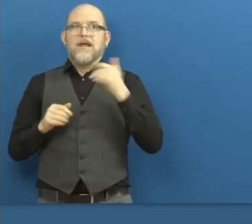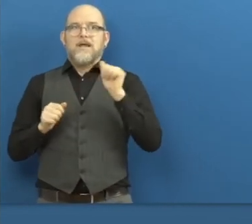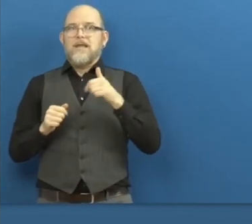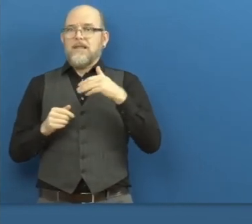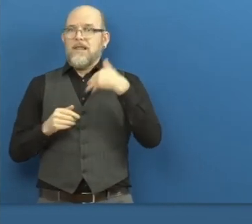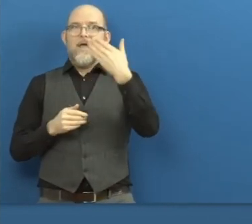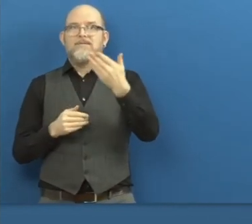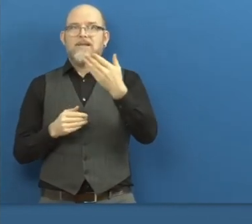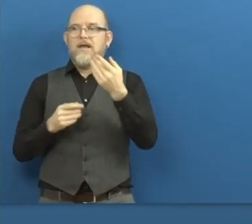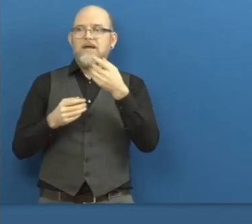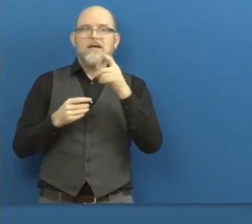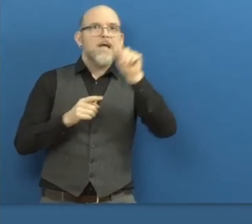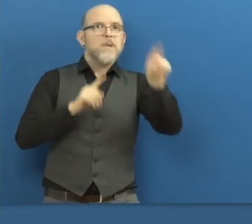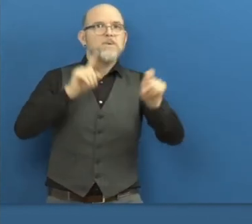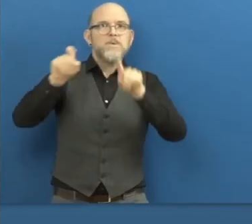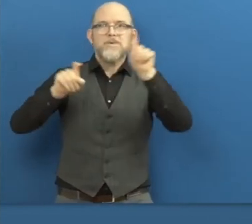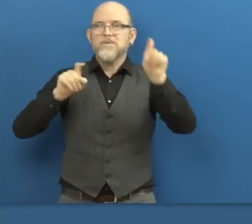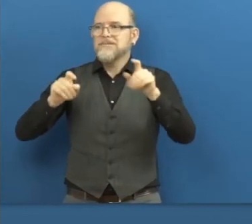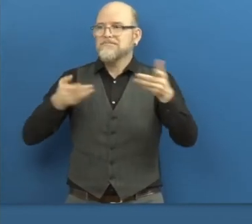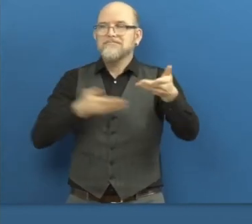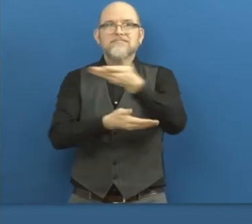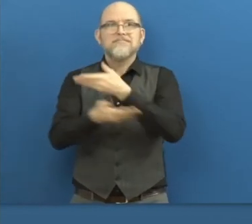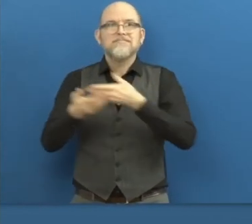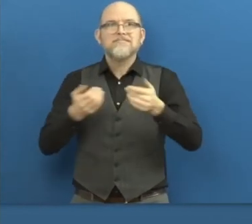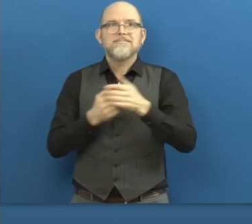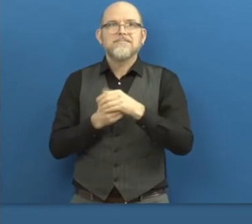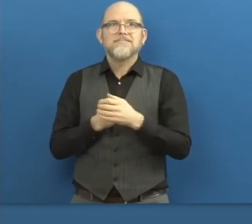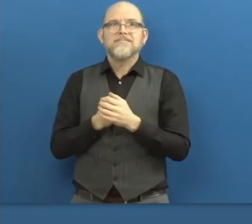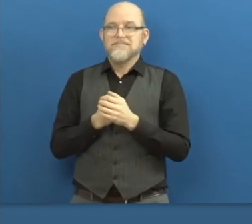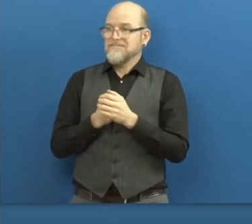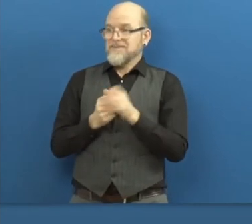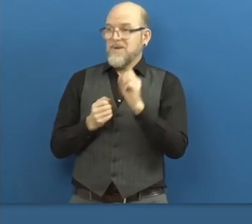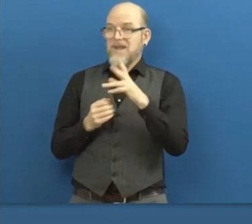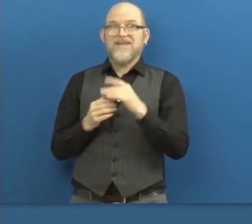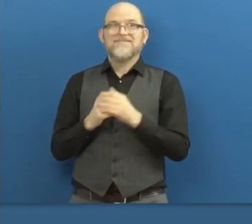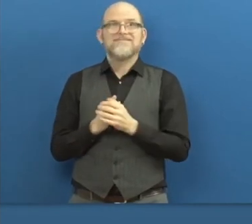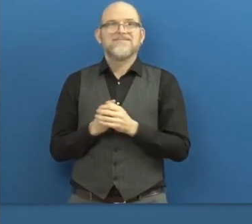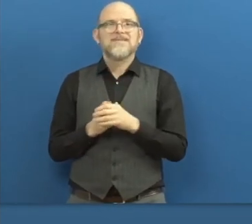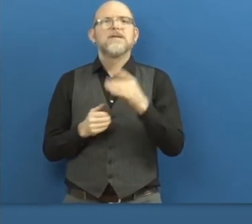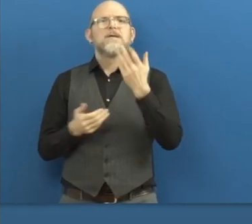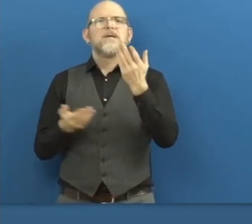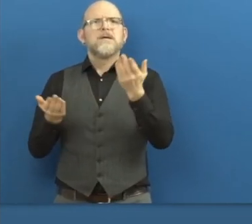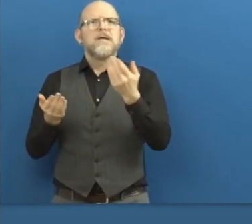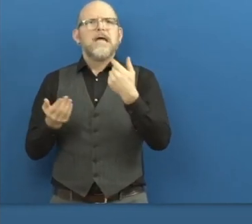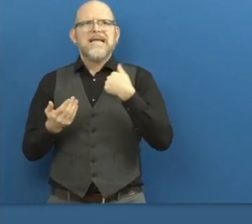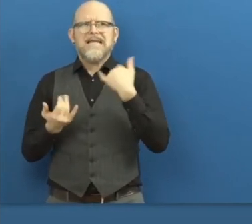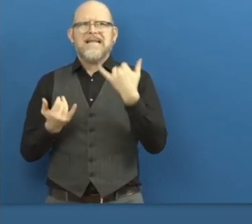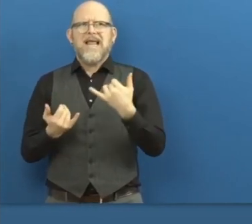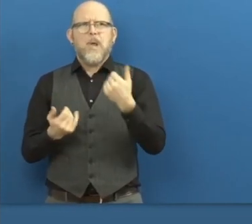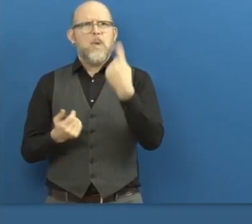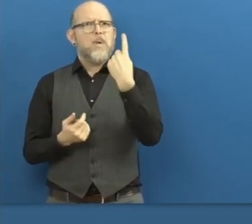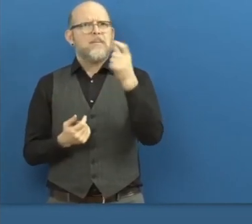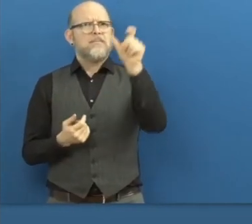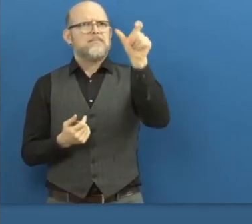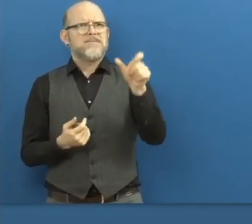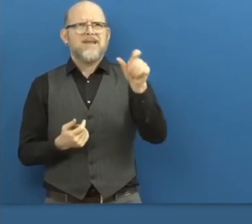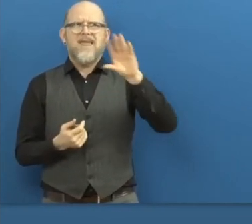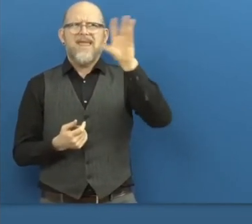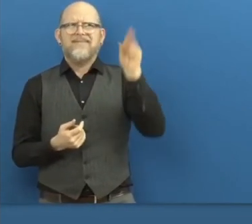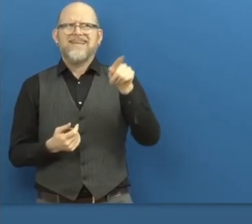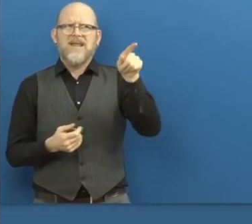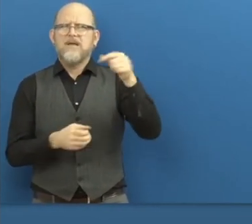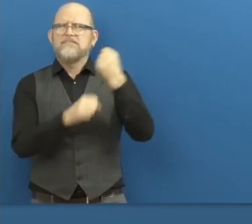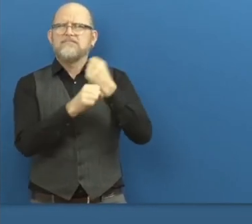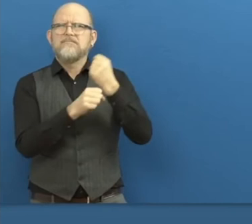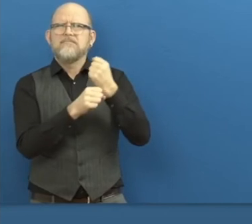kick off with a question that came to me today, because I was talking to someone working in Africa, actually, who's, when I said we were